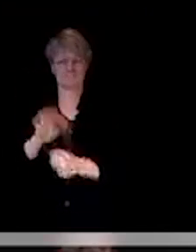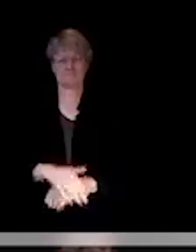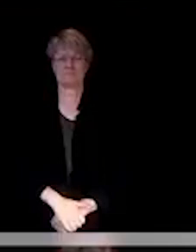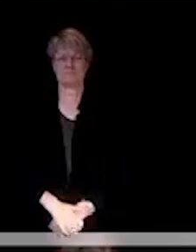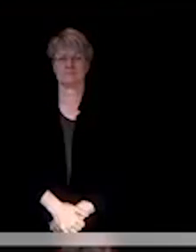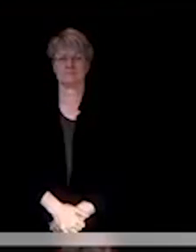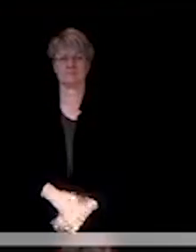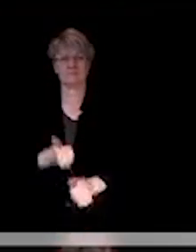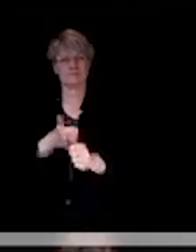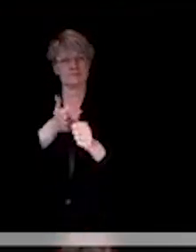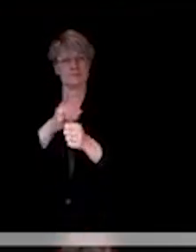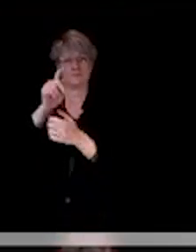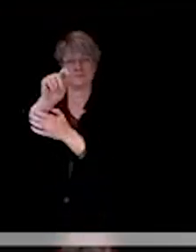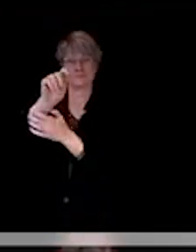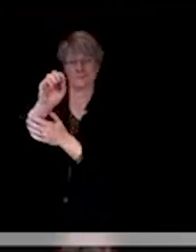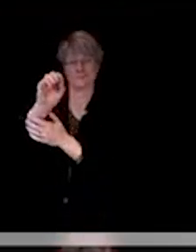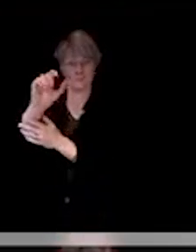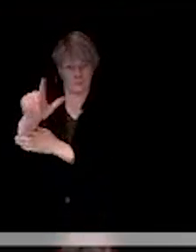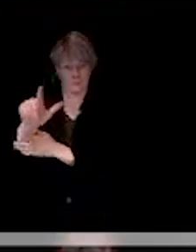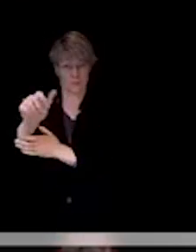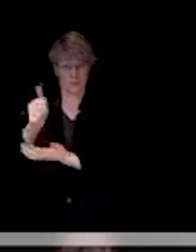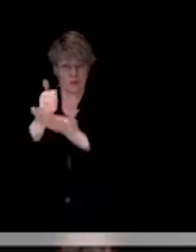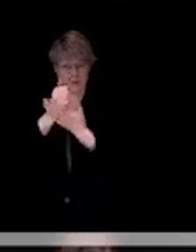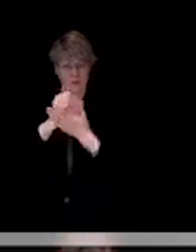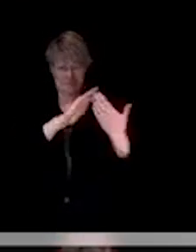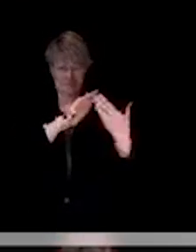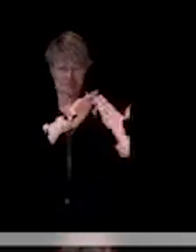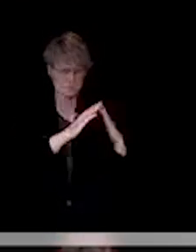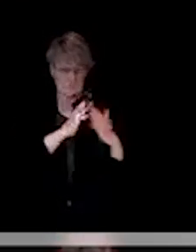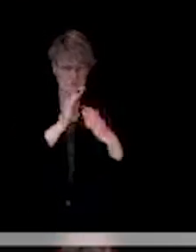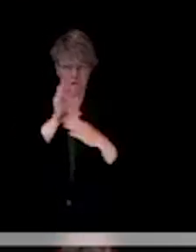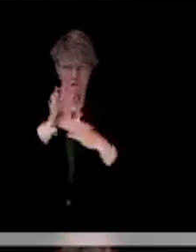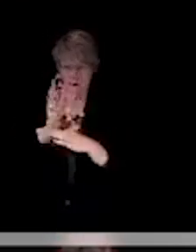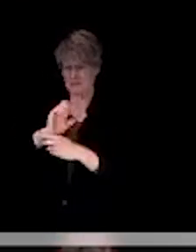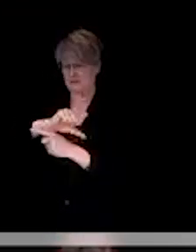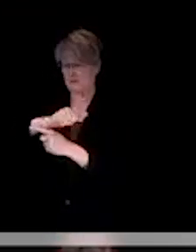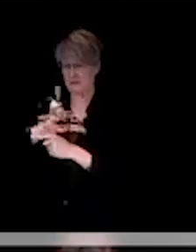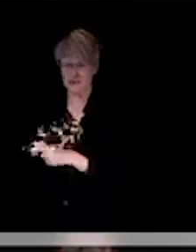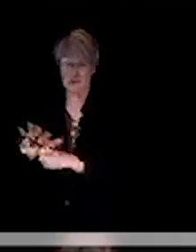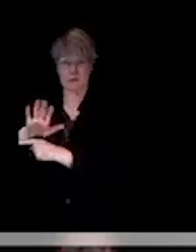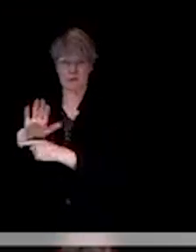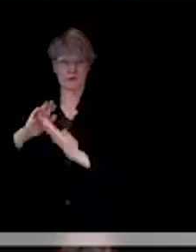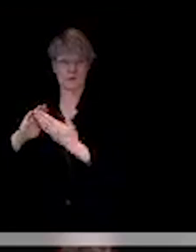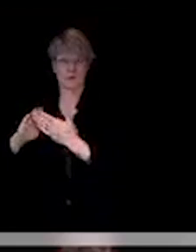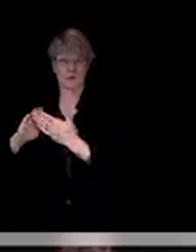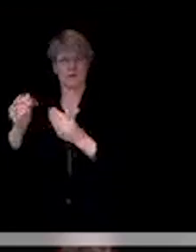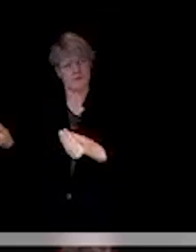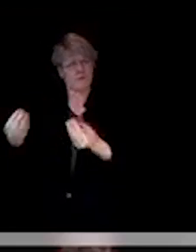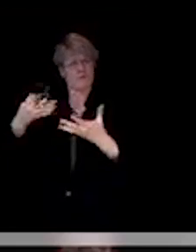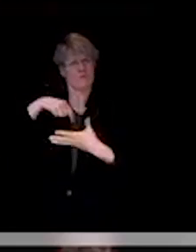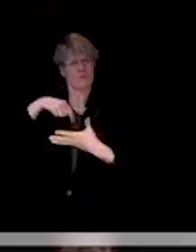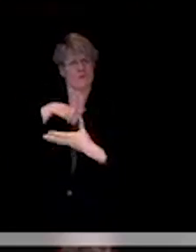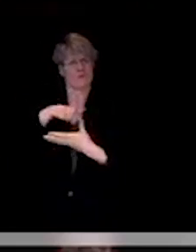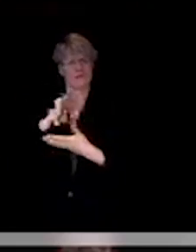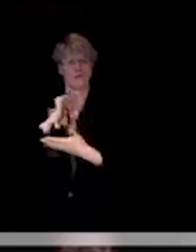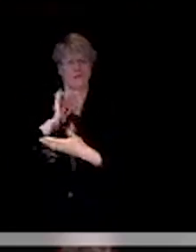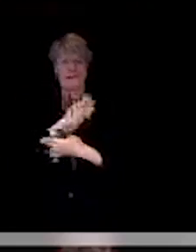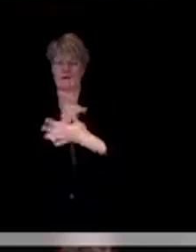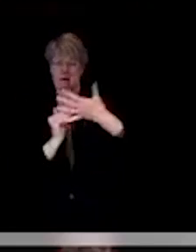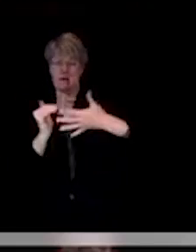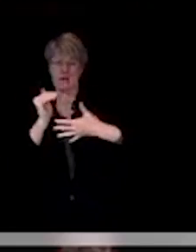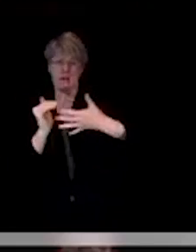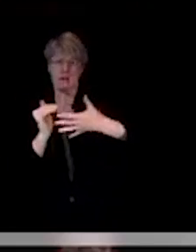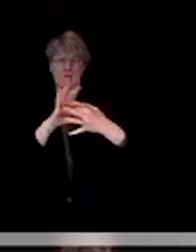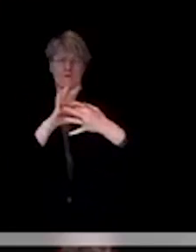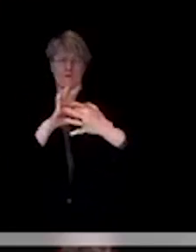that we're hoping will keep the community, businesses, and other sectors informed just how we're doing in Shasta County so that individuals